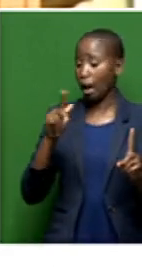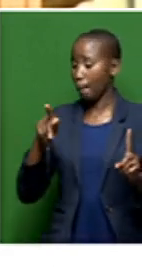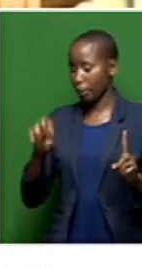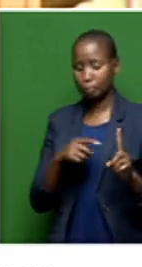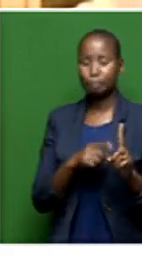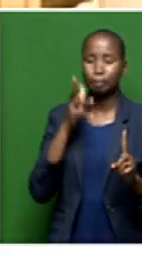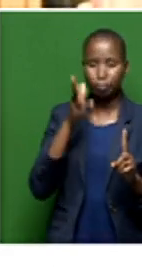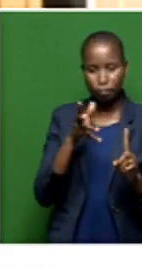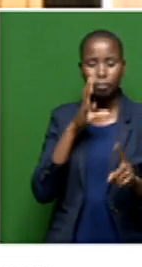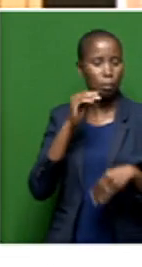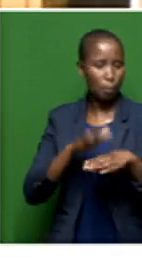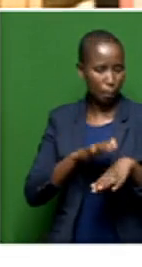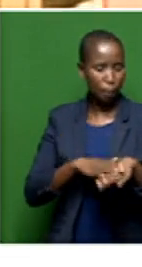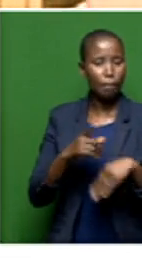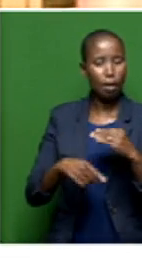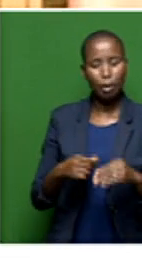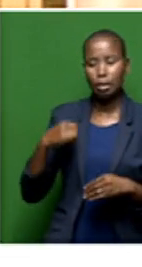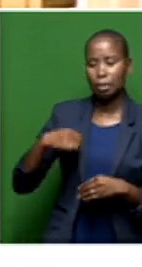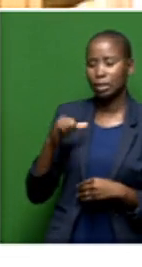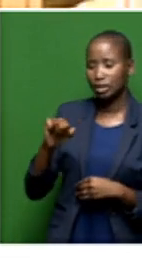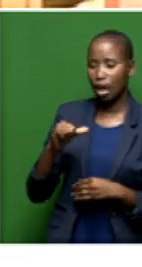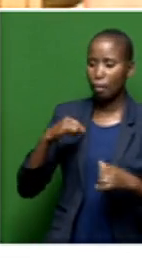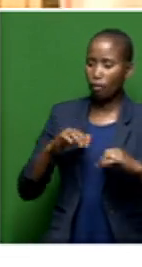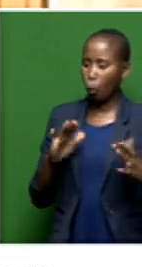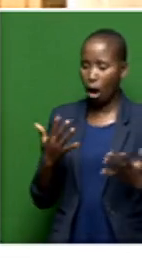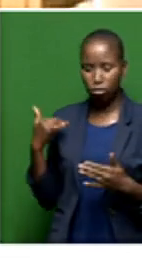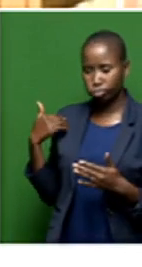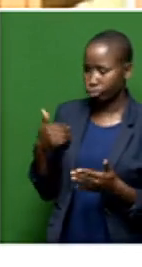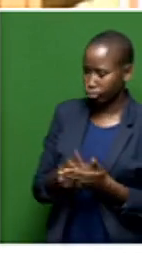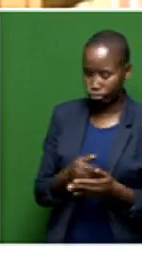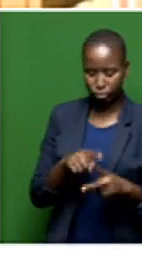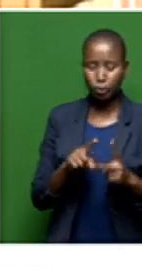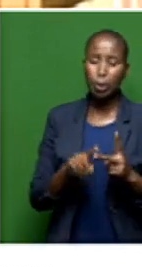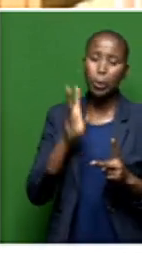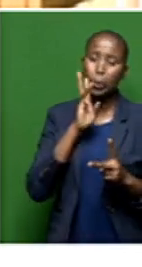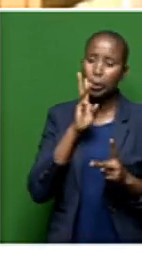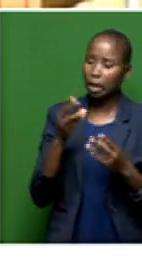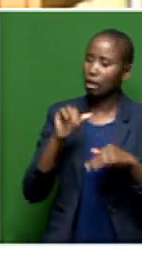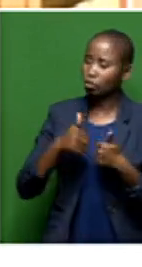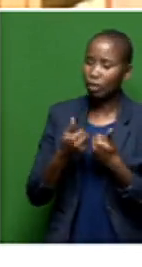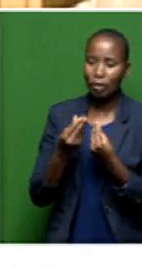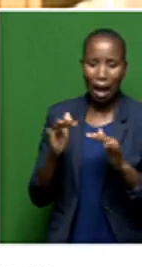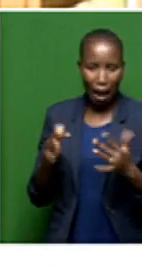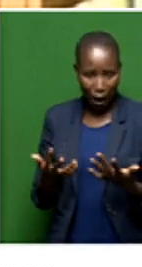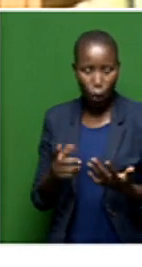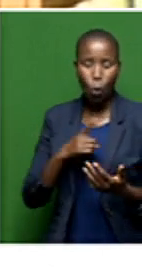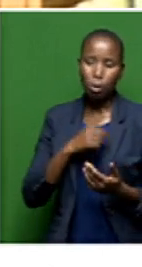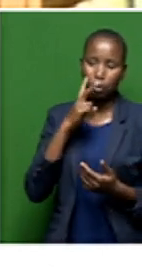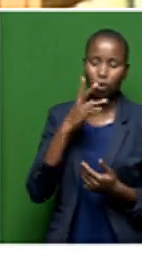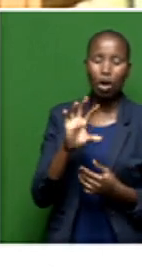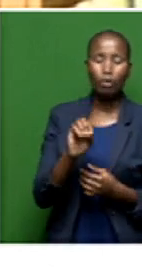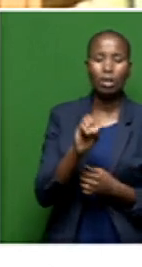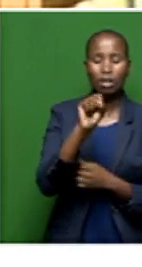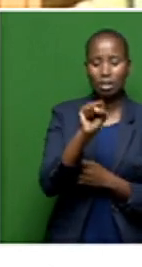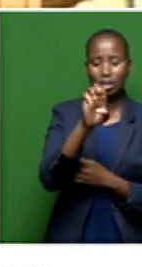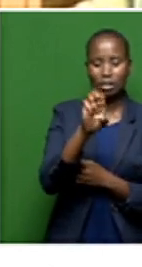That is the performance of municipalities, the issue of water. We know that we've been having City Bank Water Agency here in the